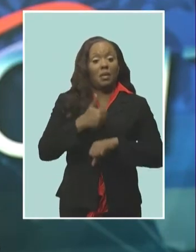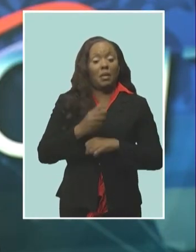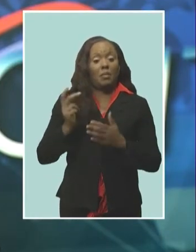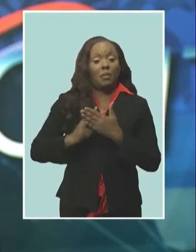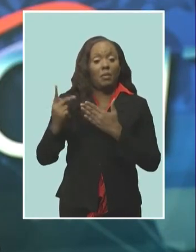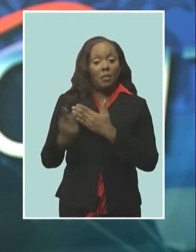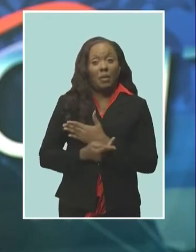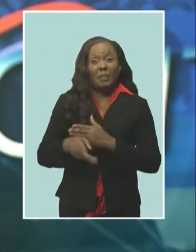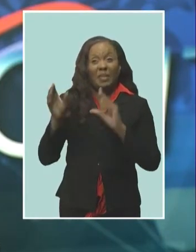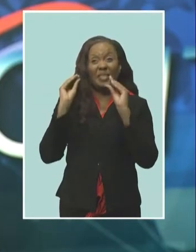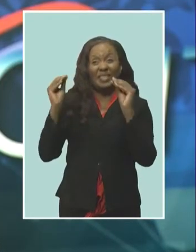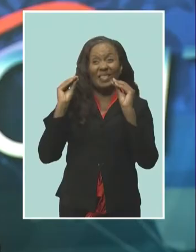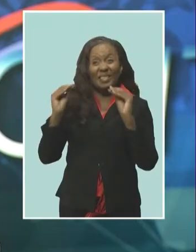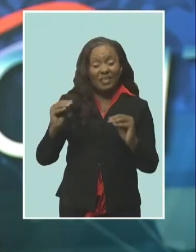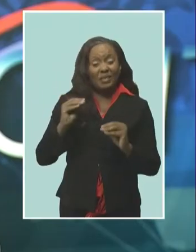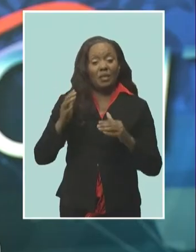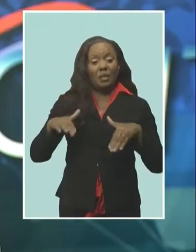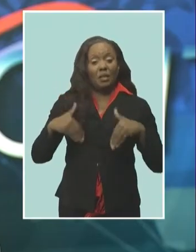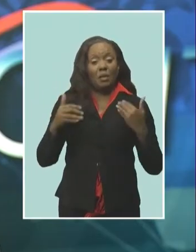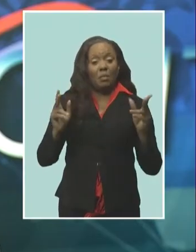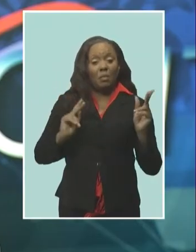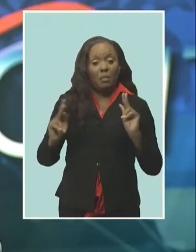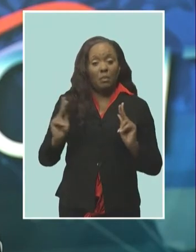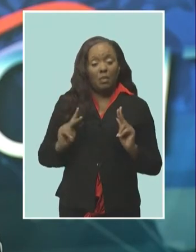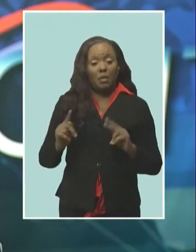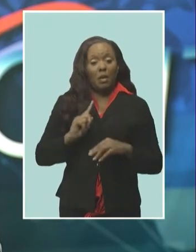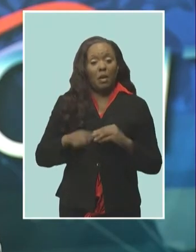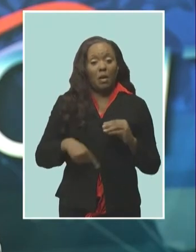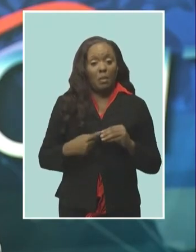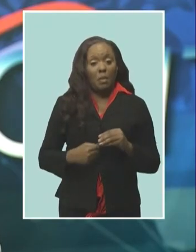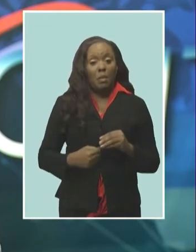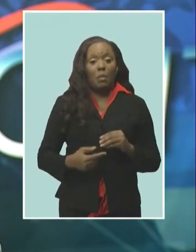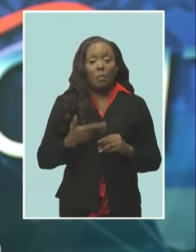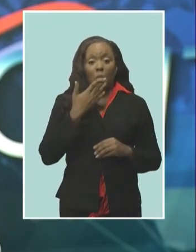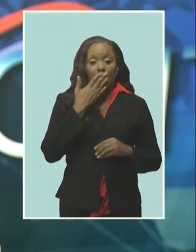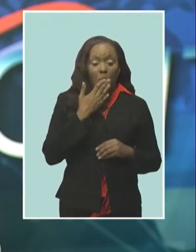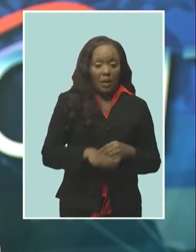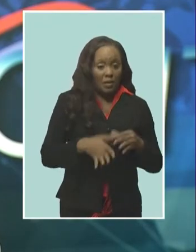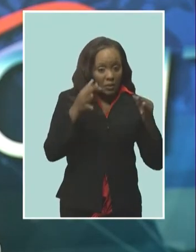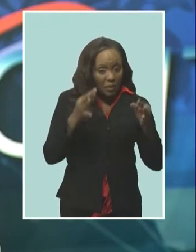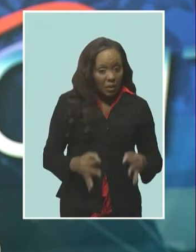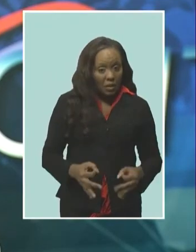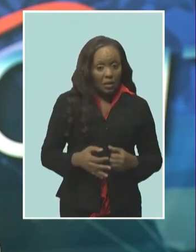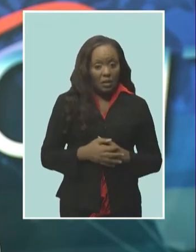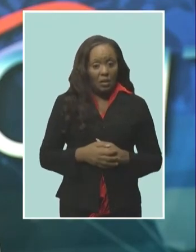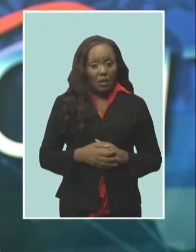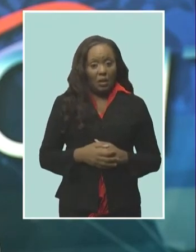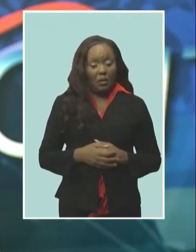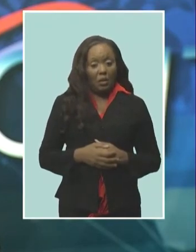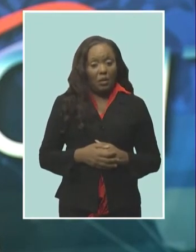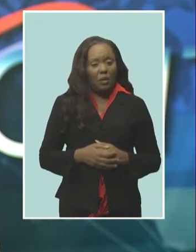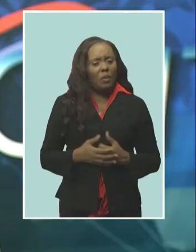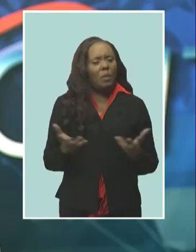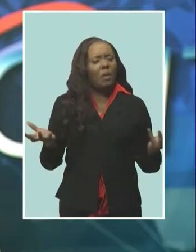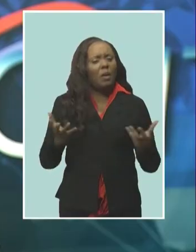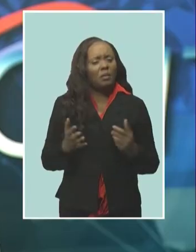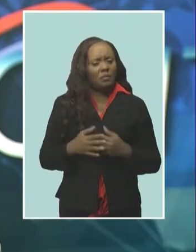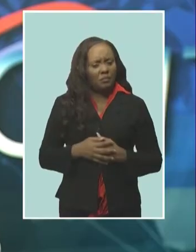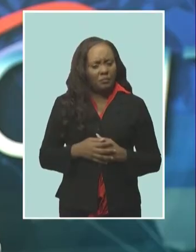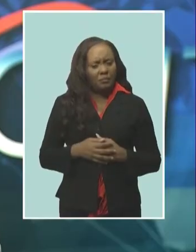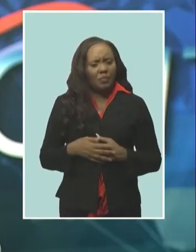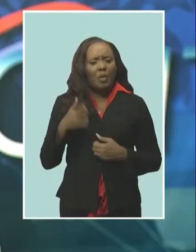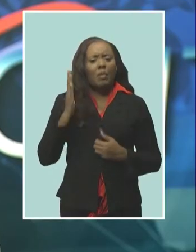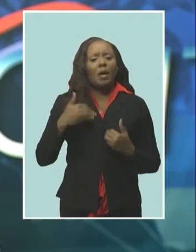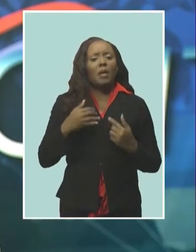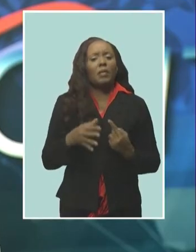young people about the consequences of bad actions a major part of it is a series of special tours to the prison at dodds